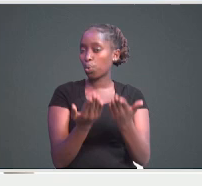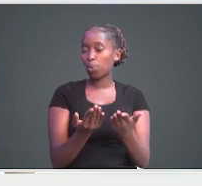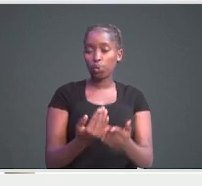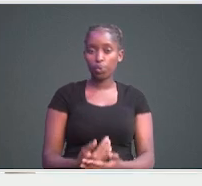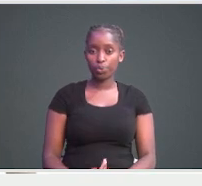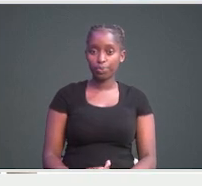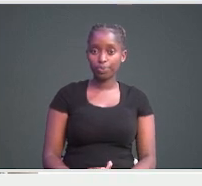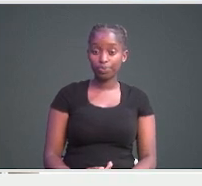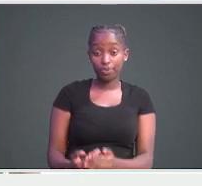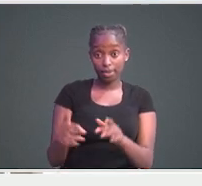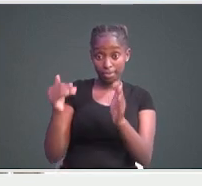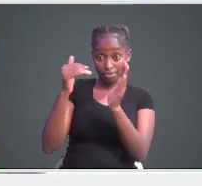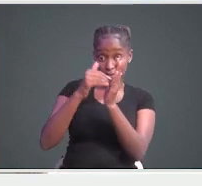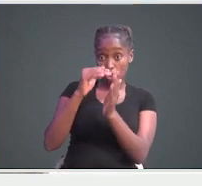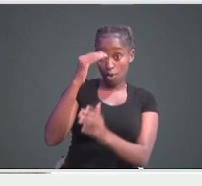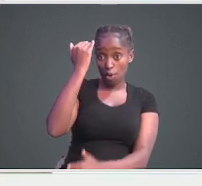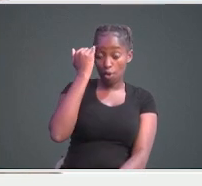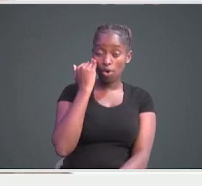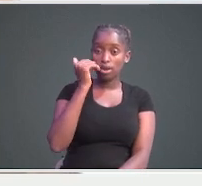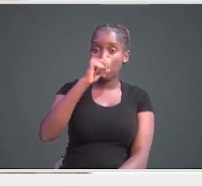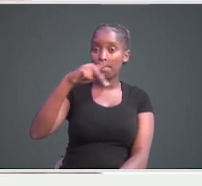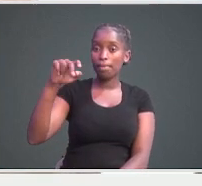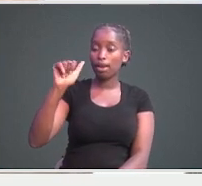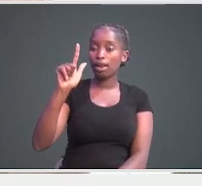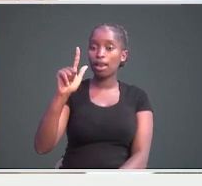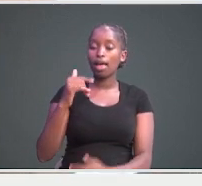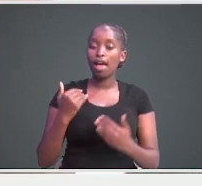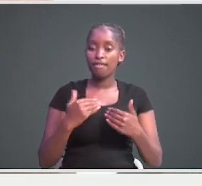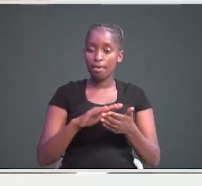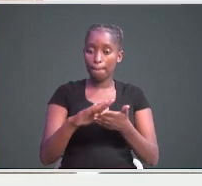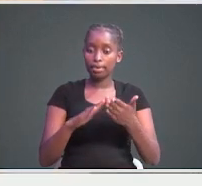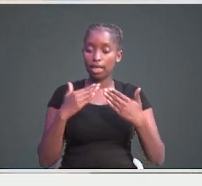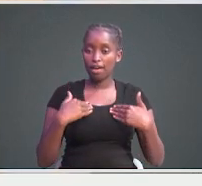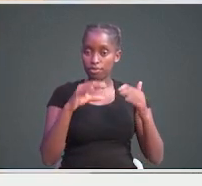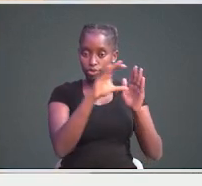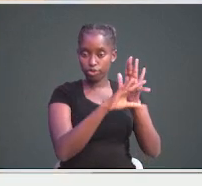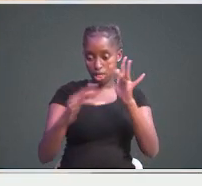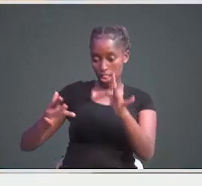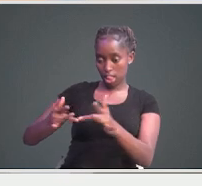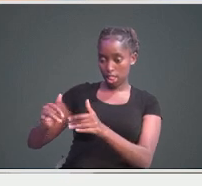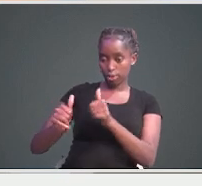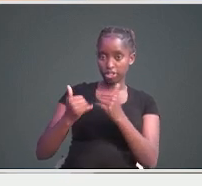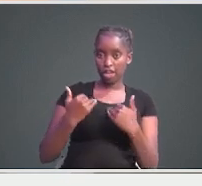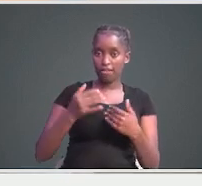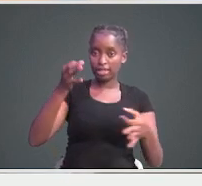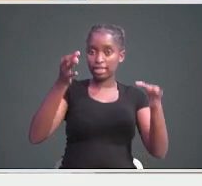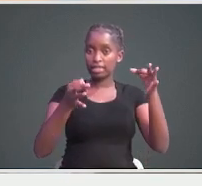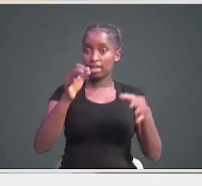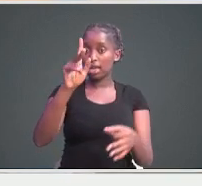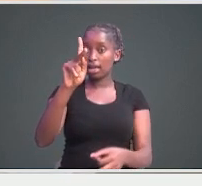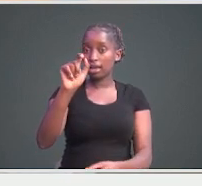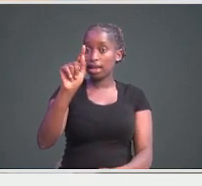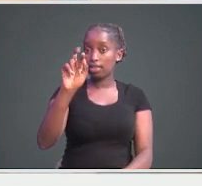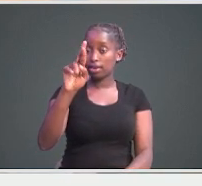The Court of Appeals ruling was based on several procedural and constitutional concerns. The appellant judges, Kathorima Minotti,